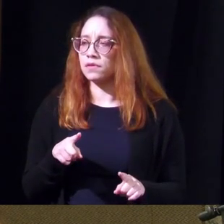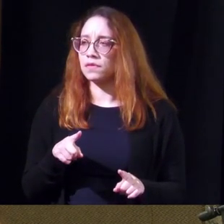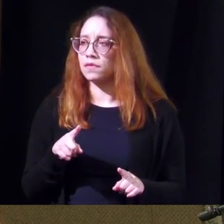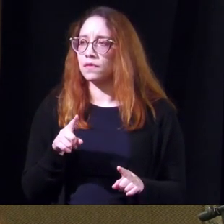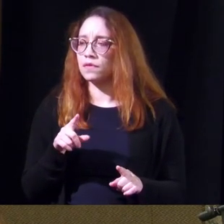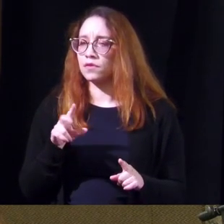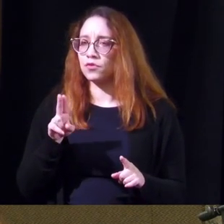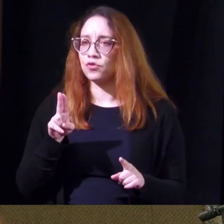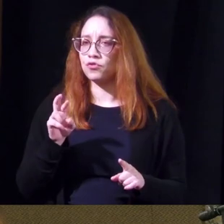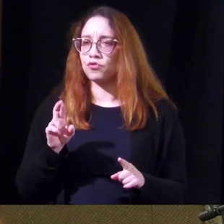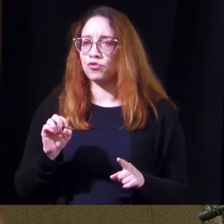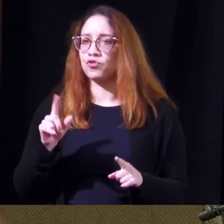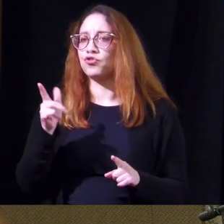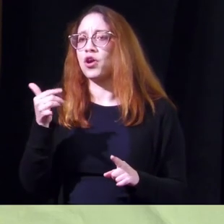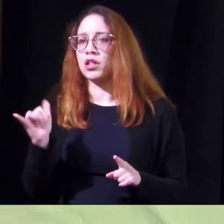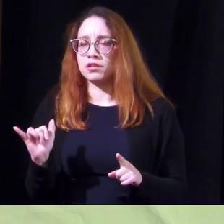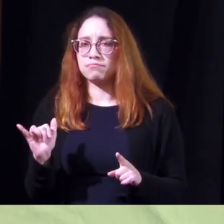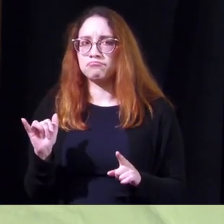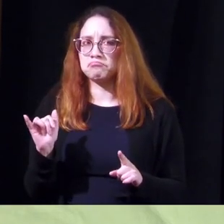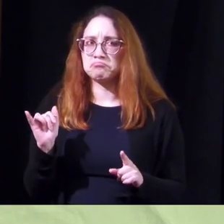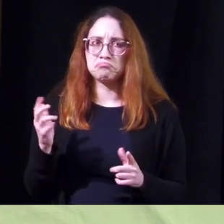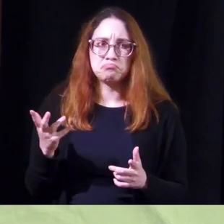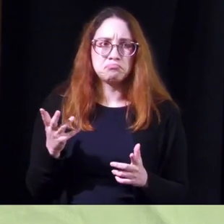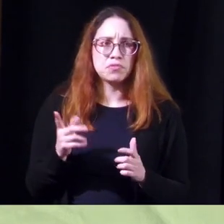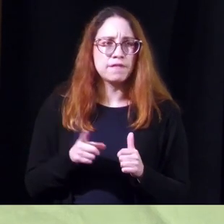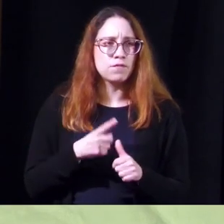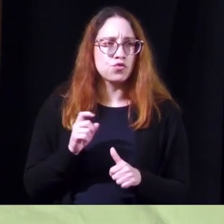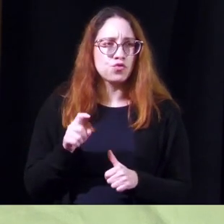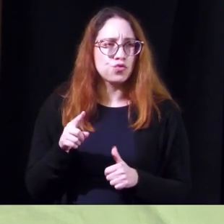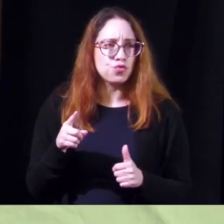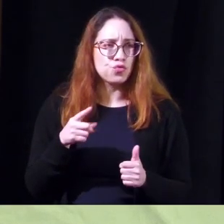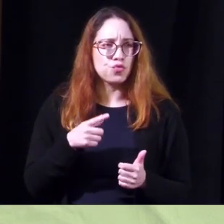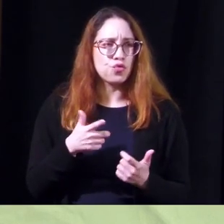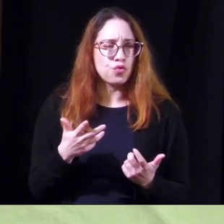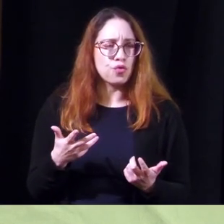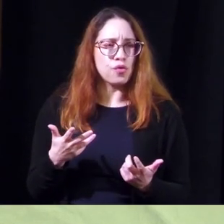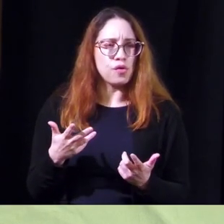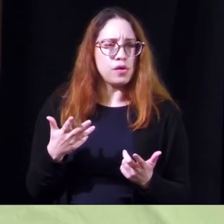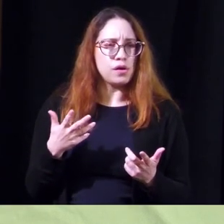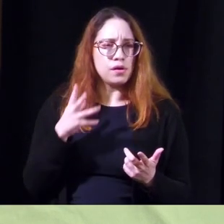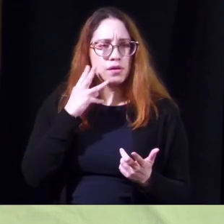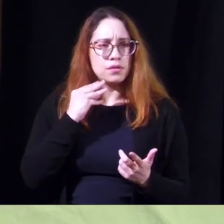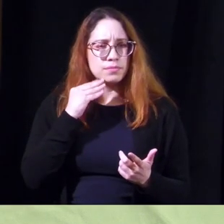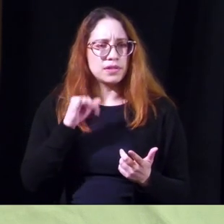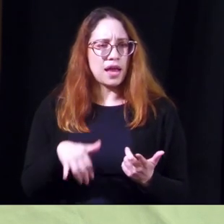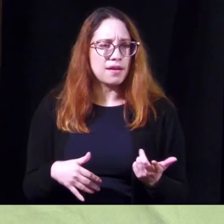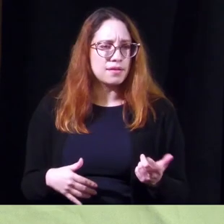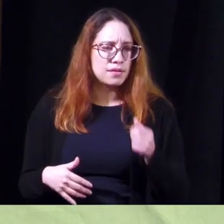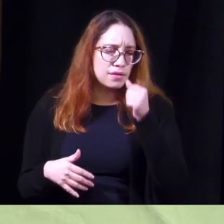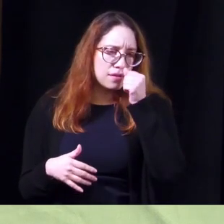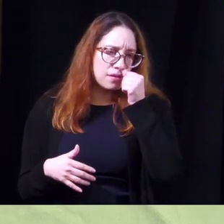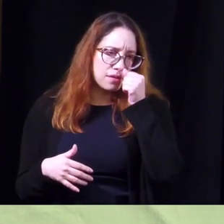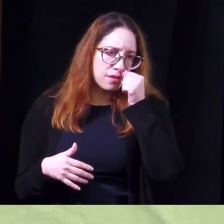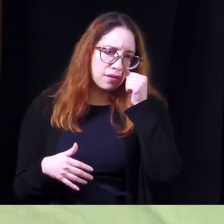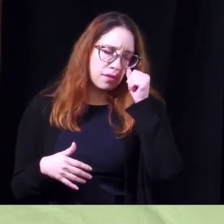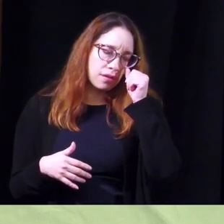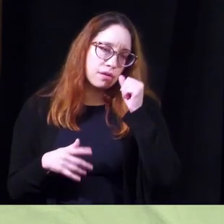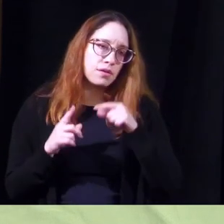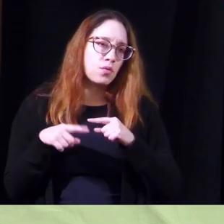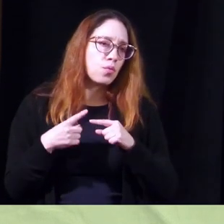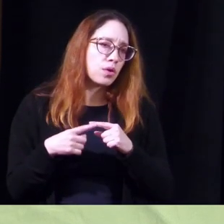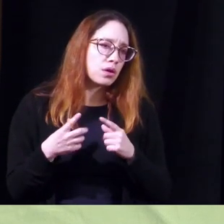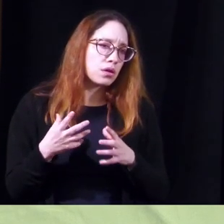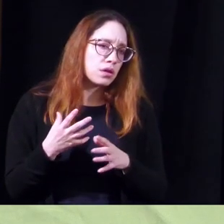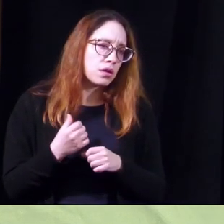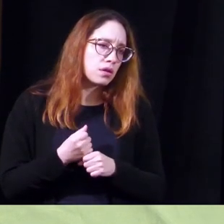the urologist and everything uh first question do you experience that and uh when do you